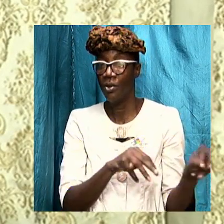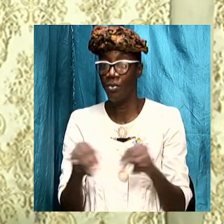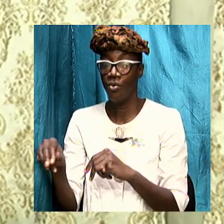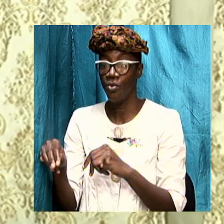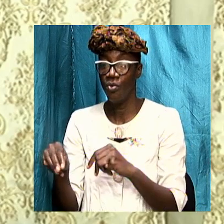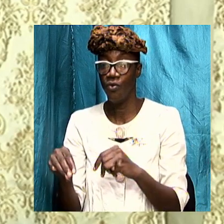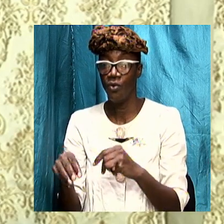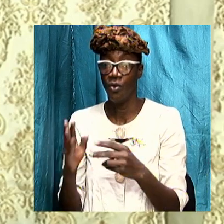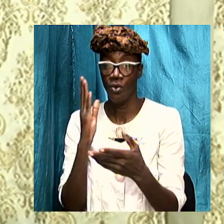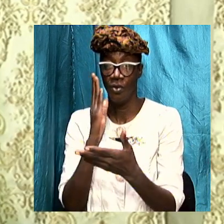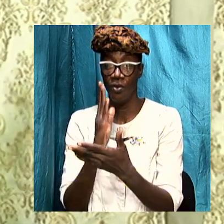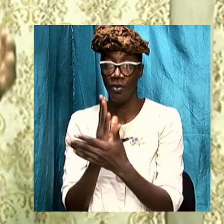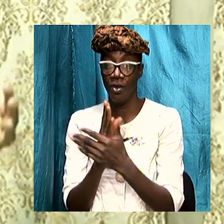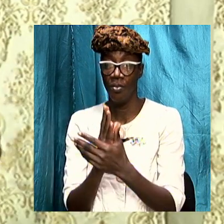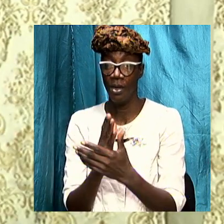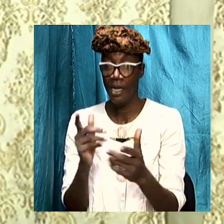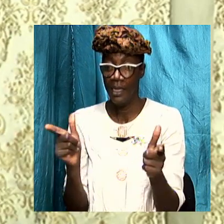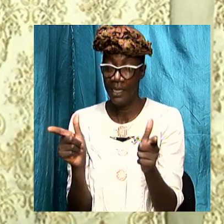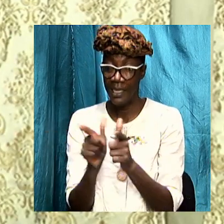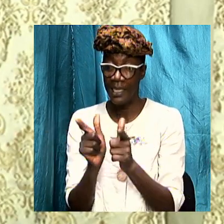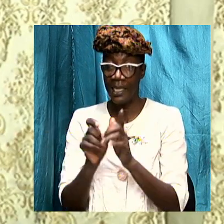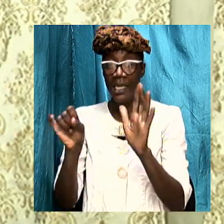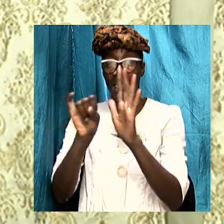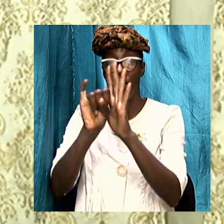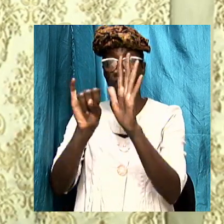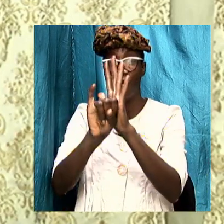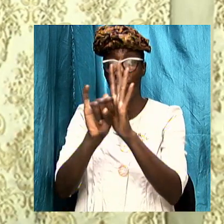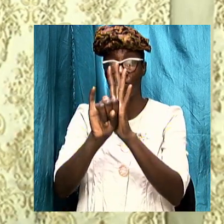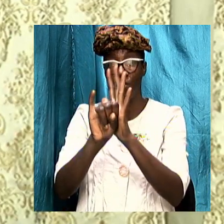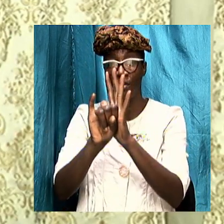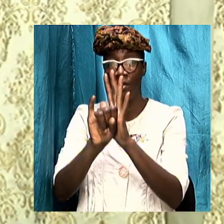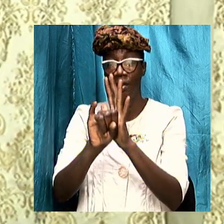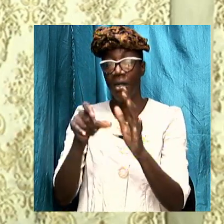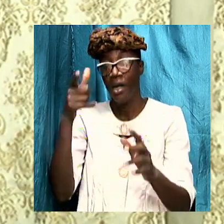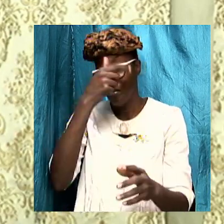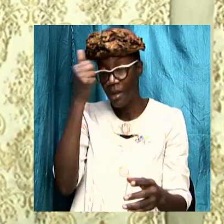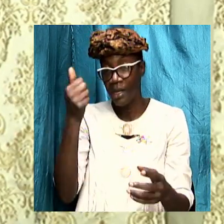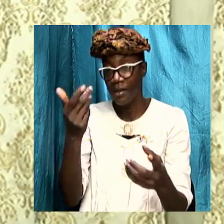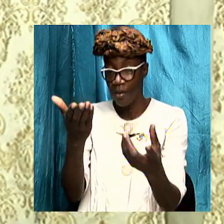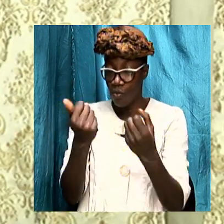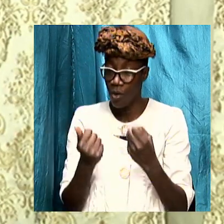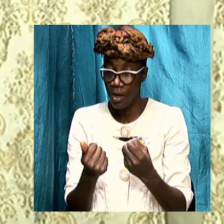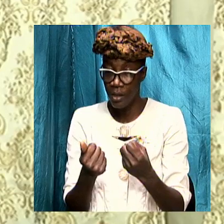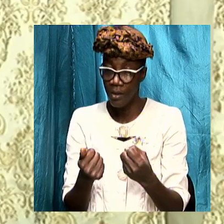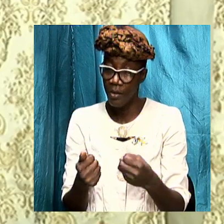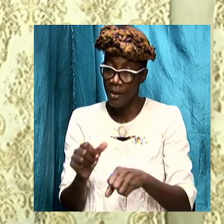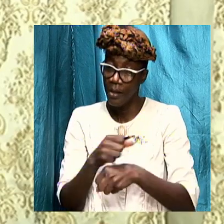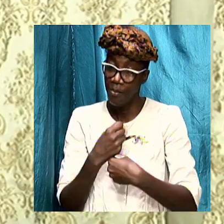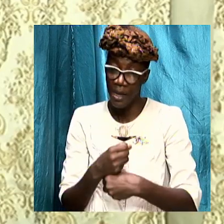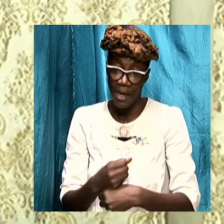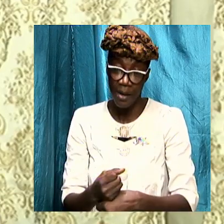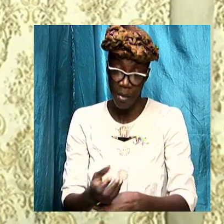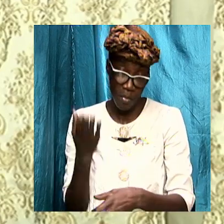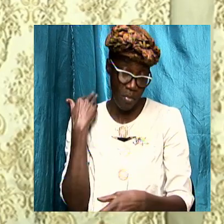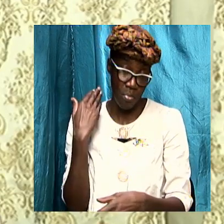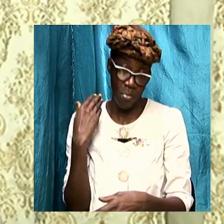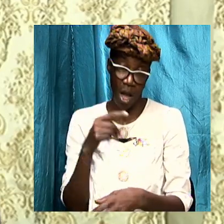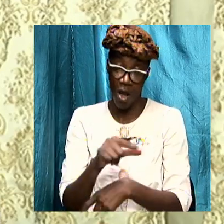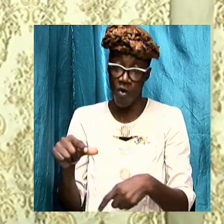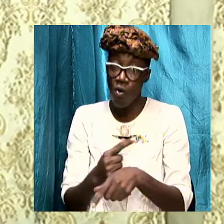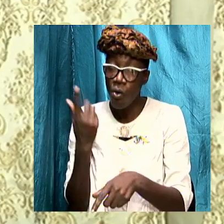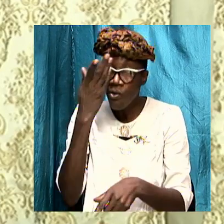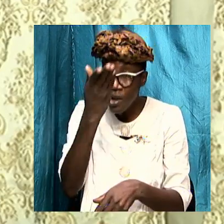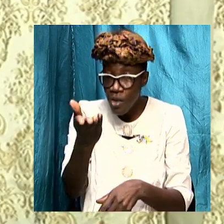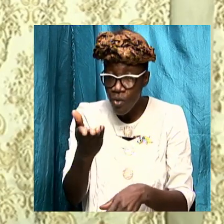wrap up this little introductory because I wanted to set a little background for us so that we